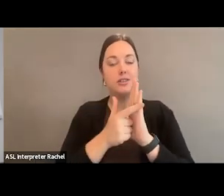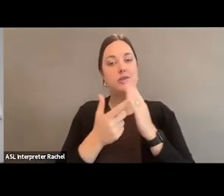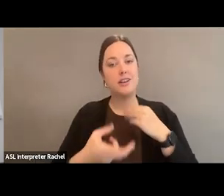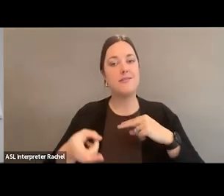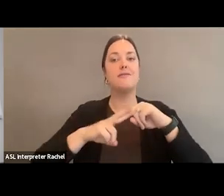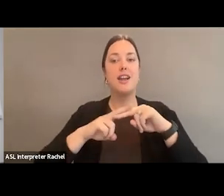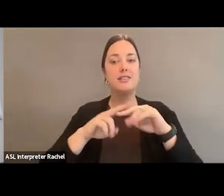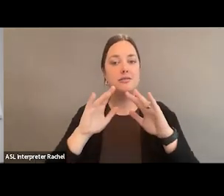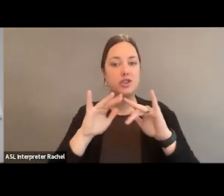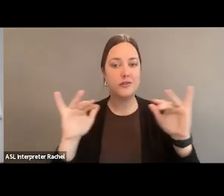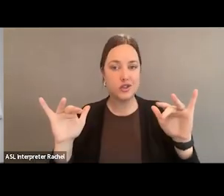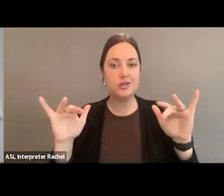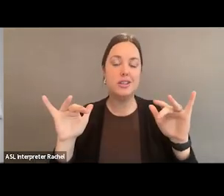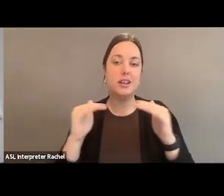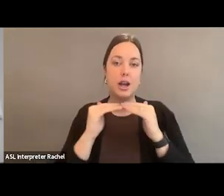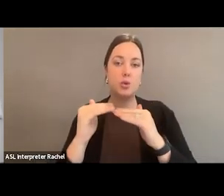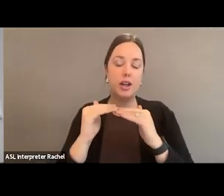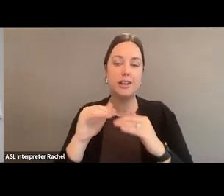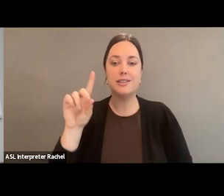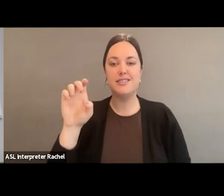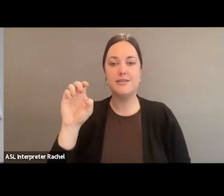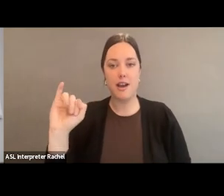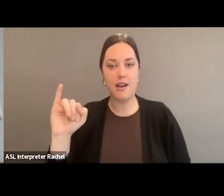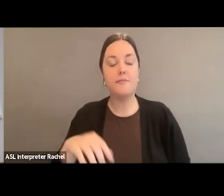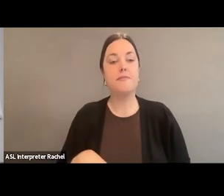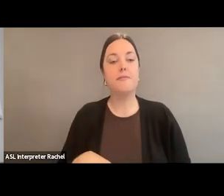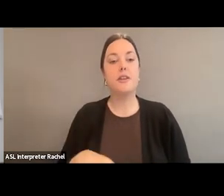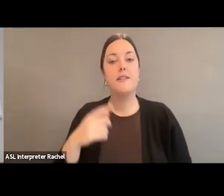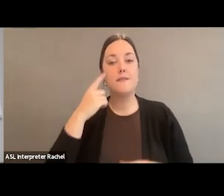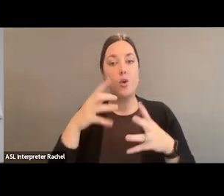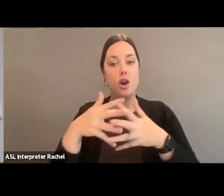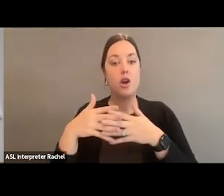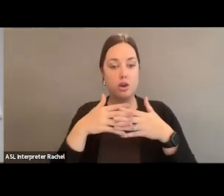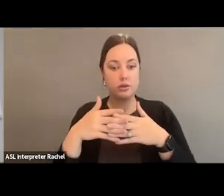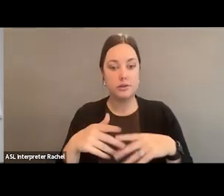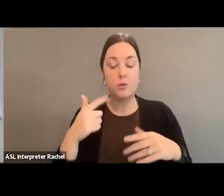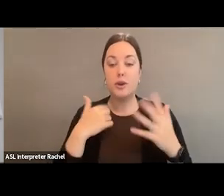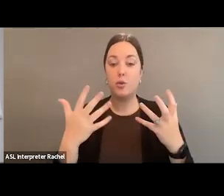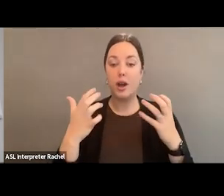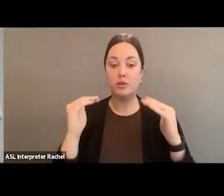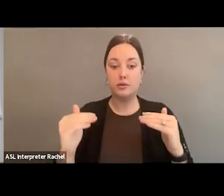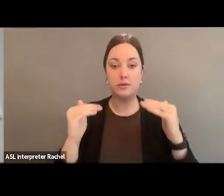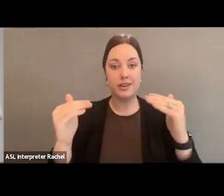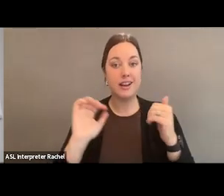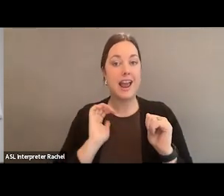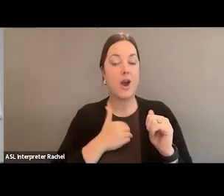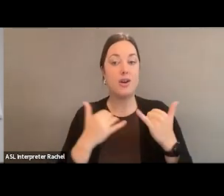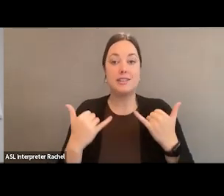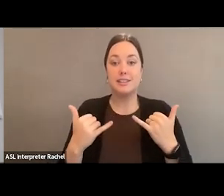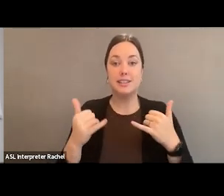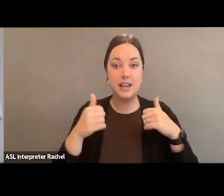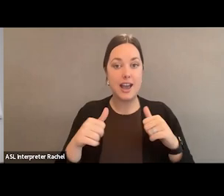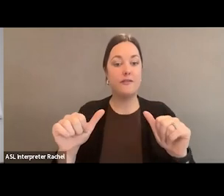arts and arts education. We're also working to advance our existing DEI efforts within federal